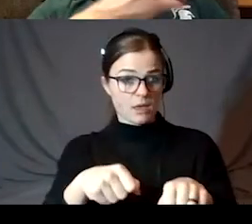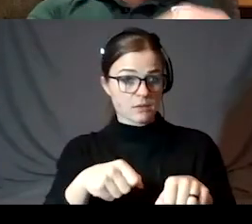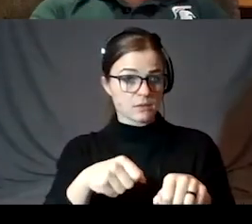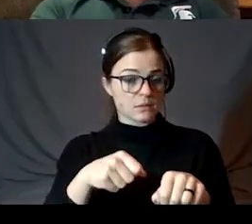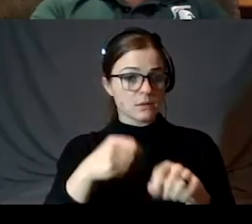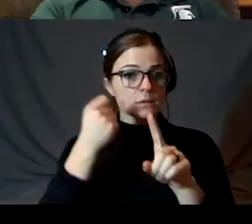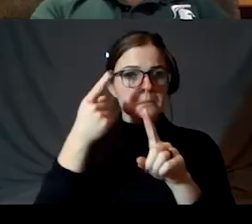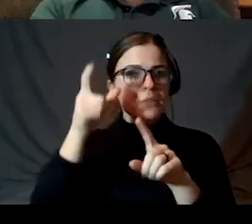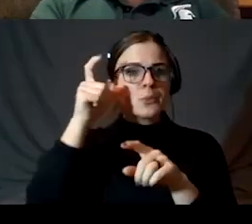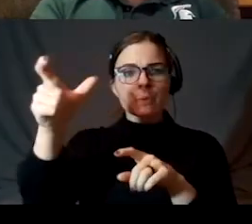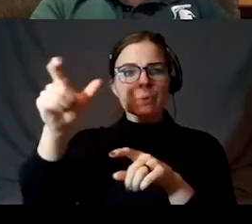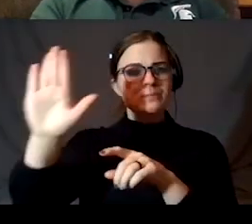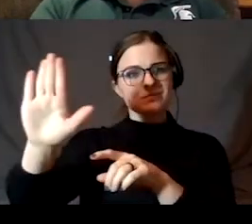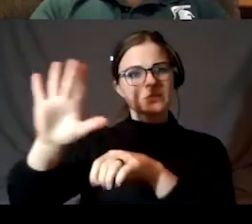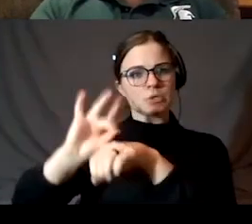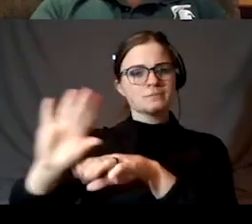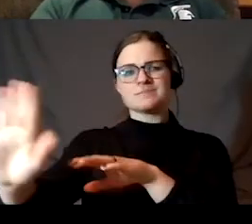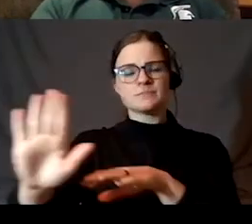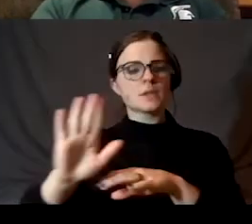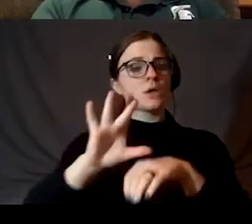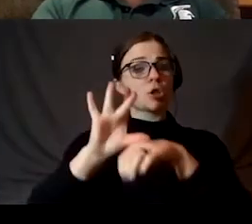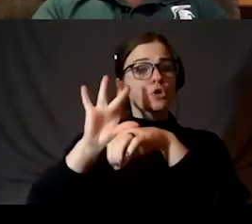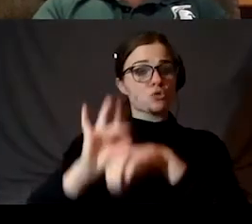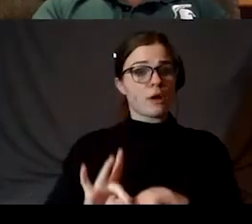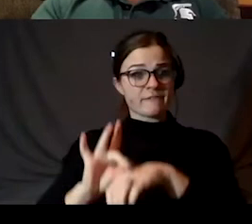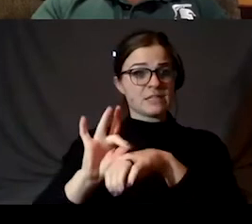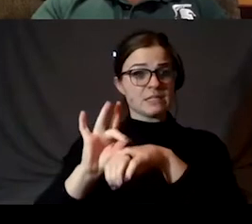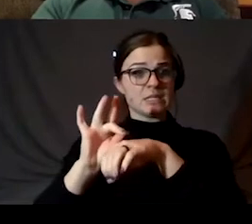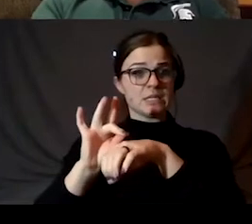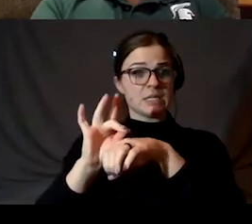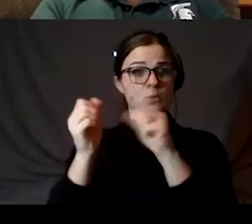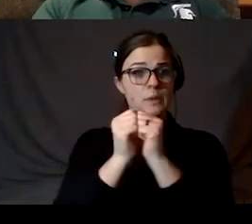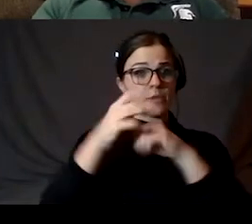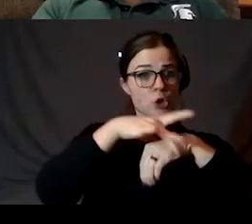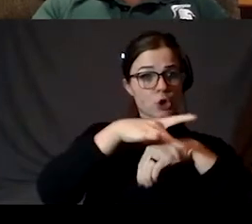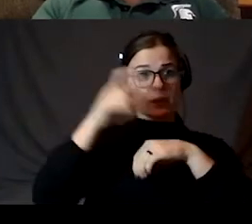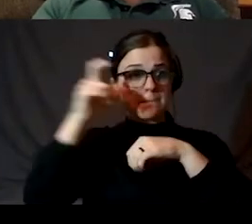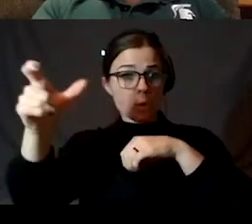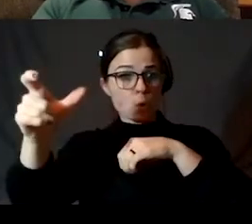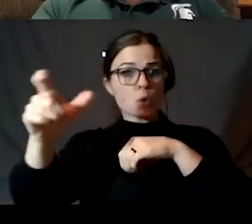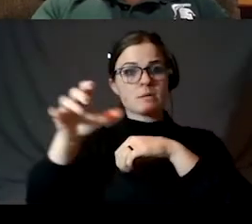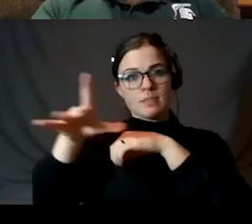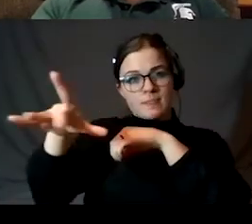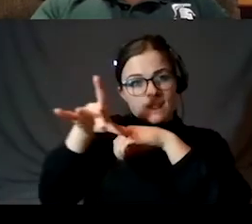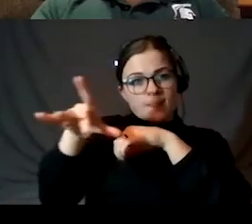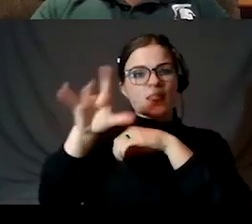the Moon's gravity, or sorry, the gravitational force between the two is what keeps the Moon from flying away.